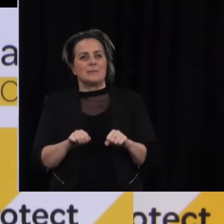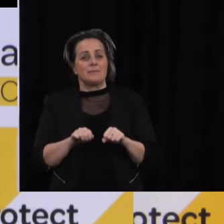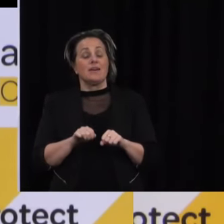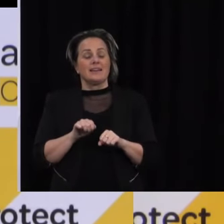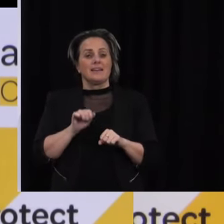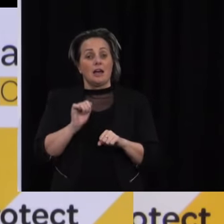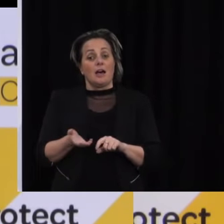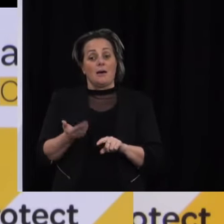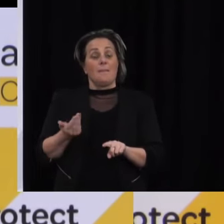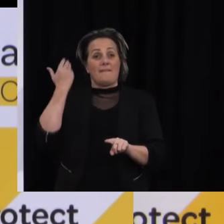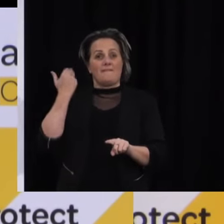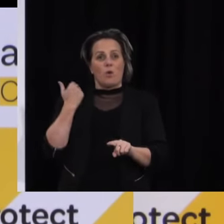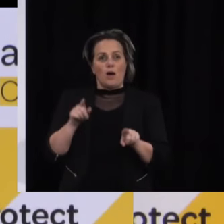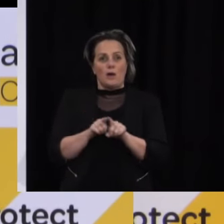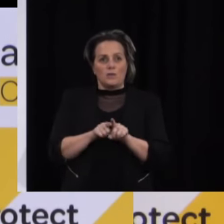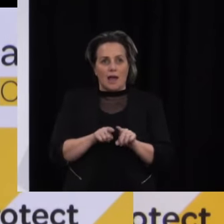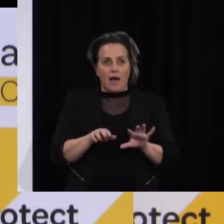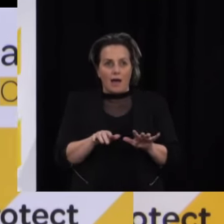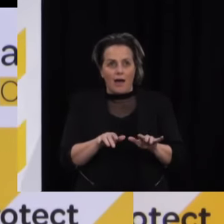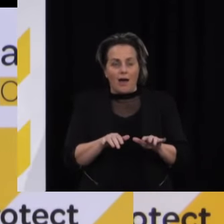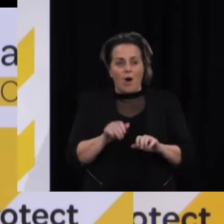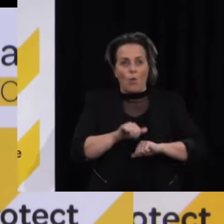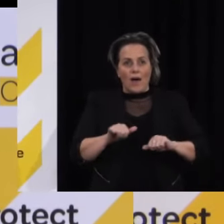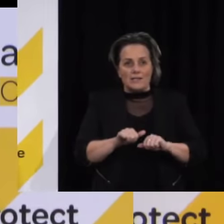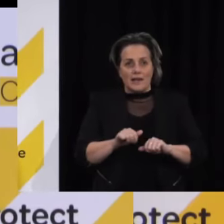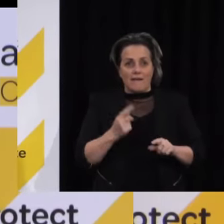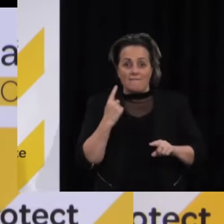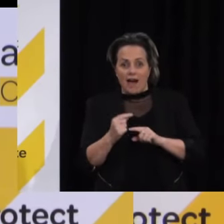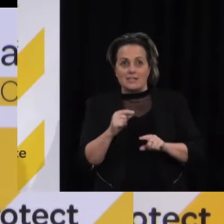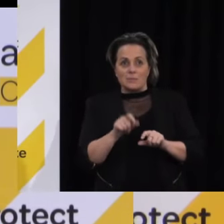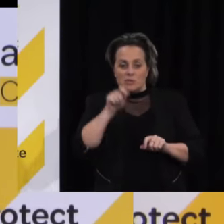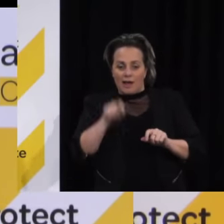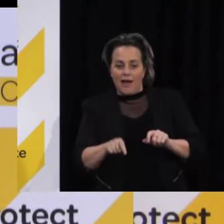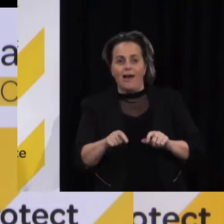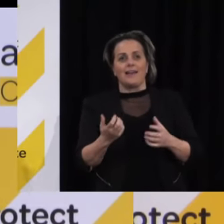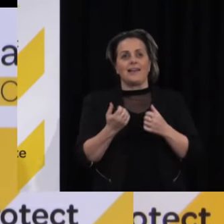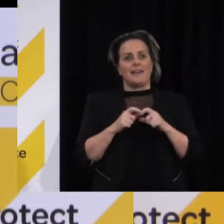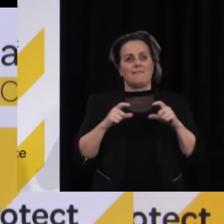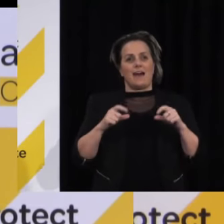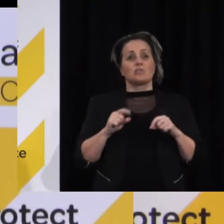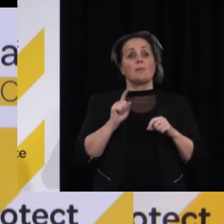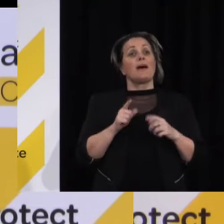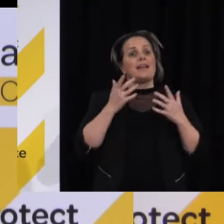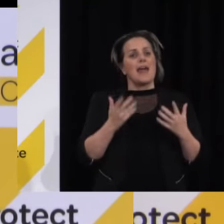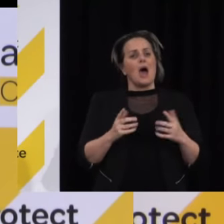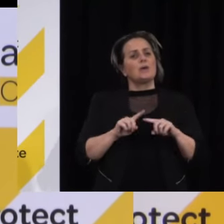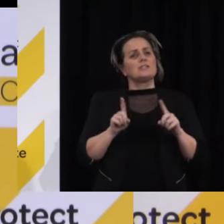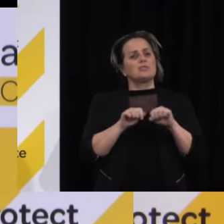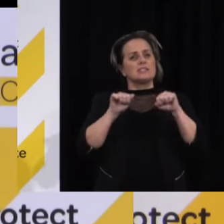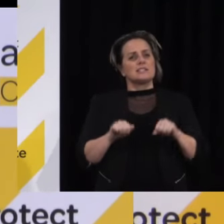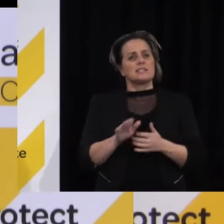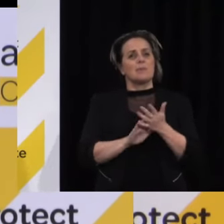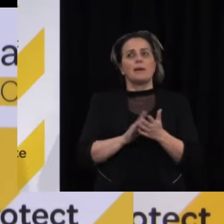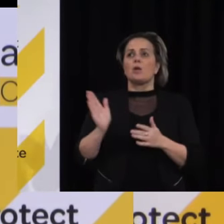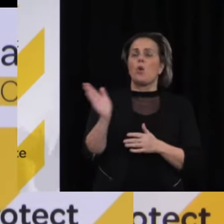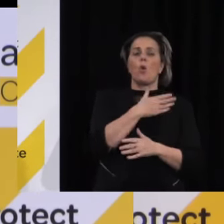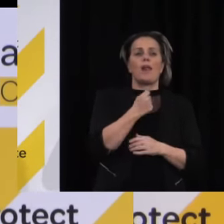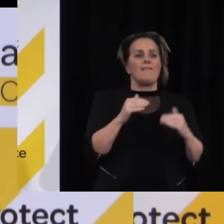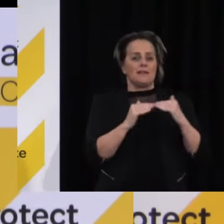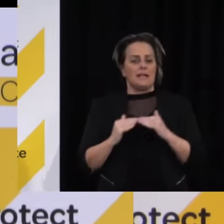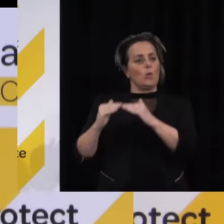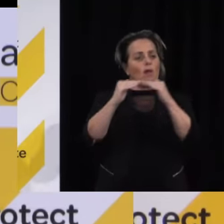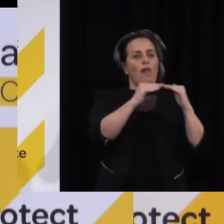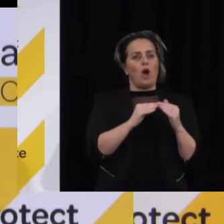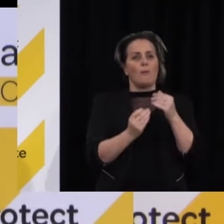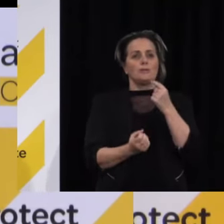if you like, aspect out of it and it's meant that everybody is treated equally once they are in the lobby and they get an equal opportunity to be